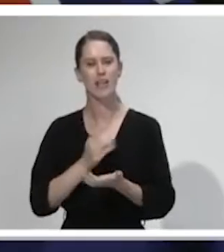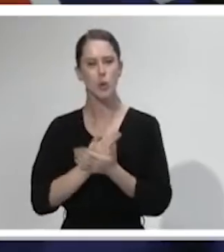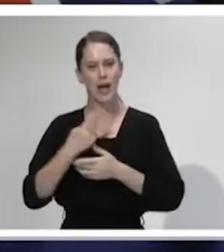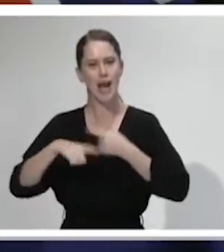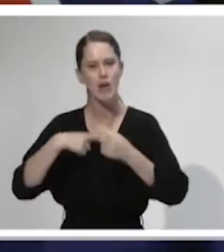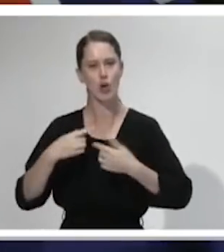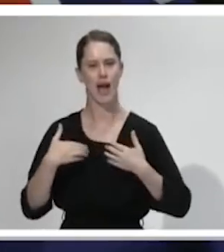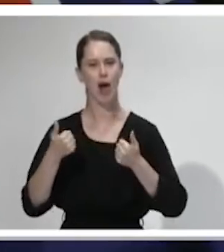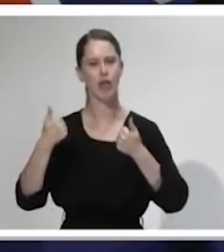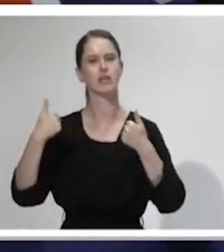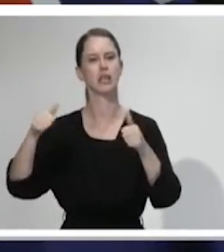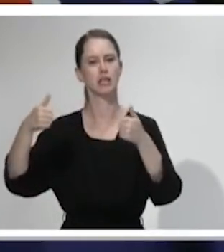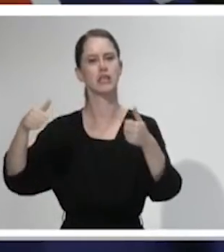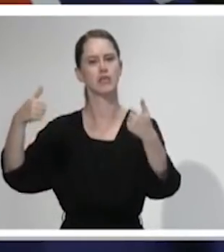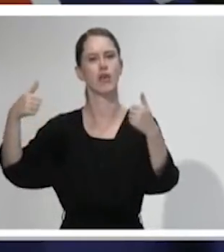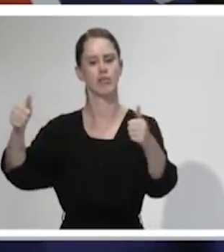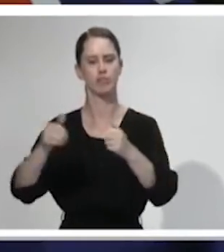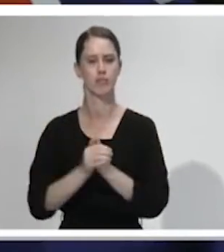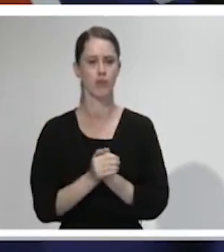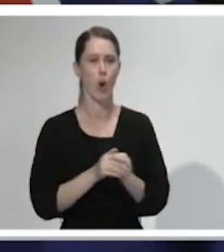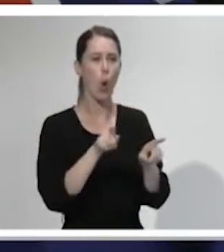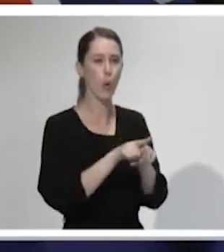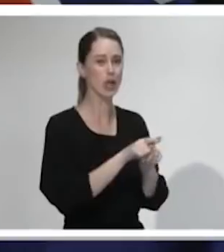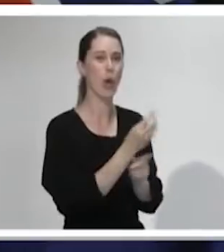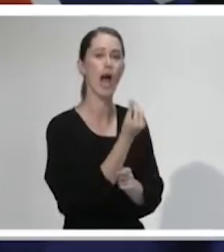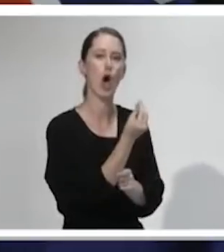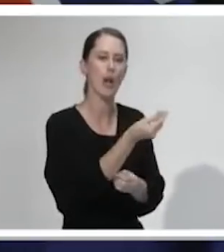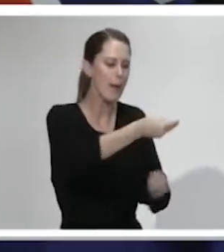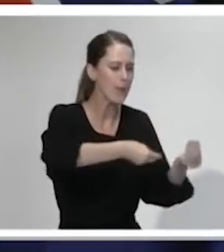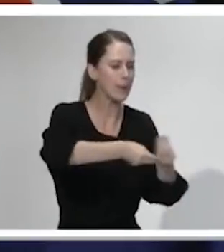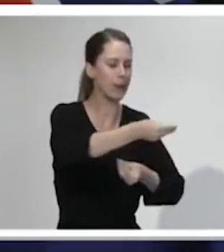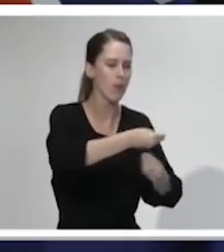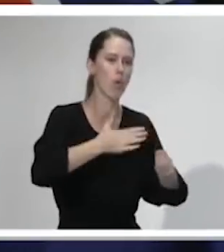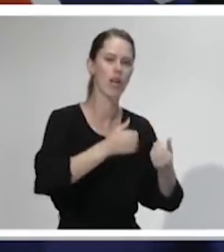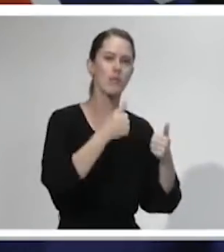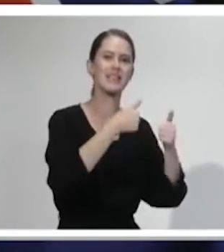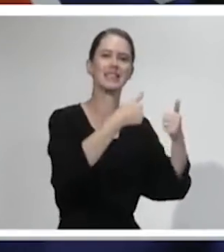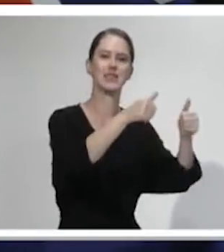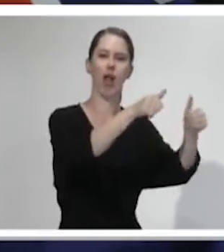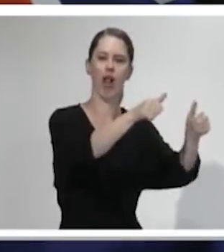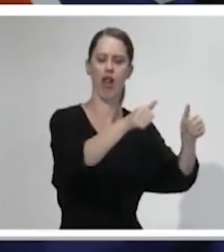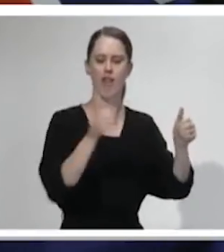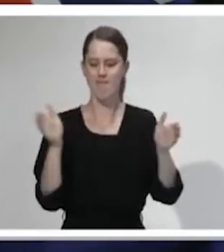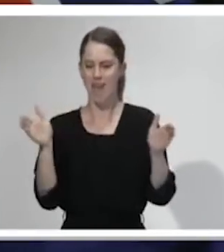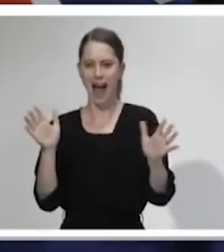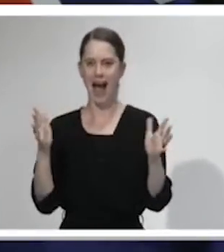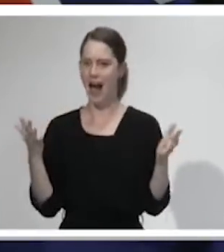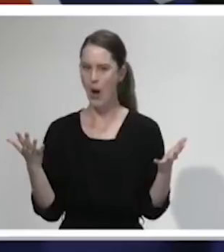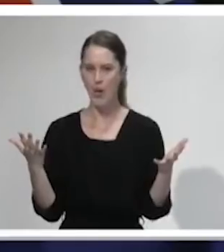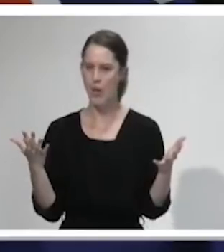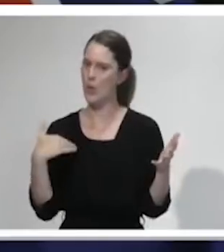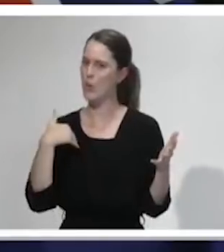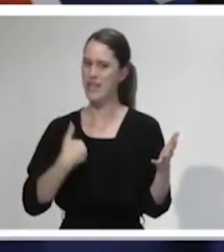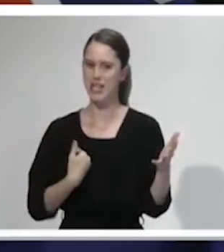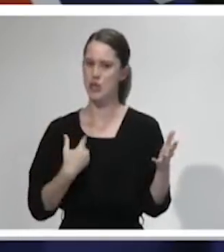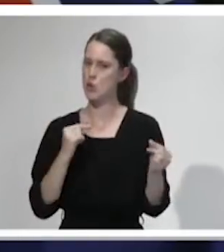and ensure our economy can start to operate again without the virus taking off, we need to get this